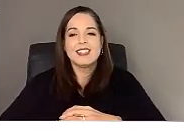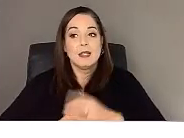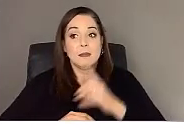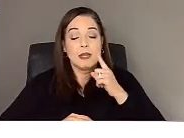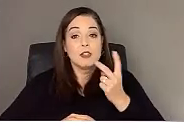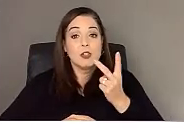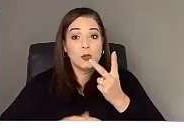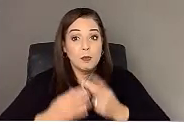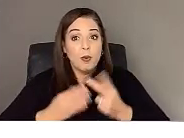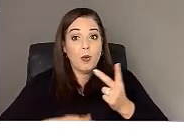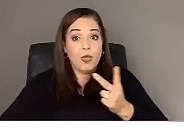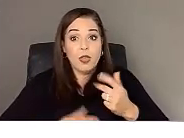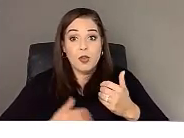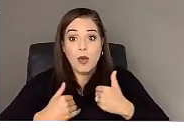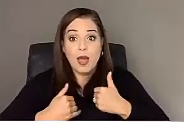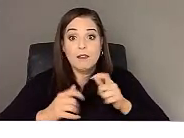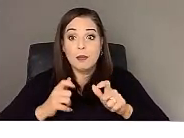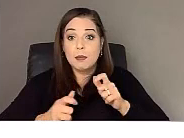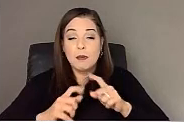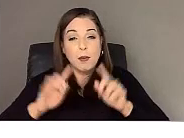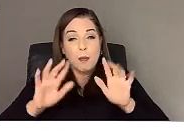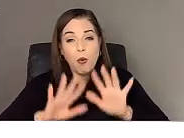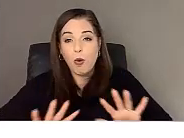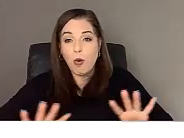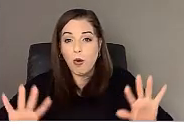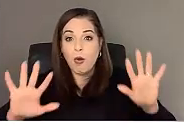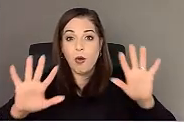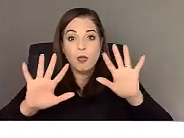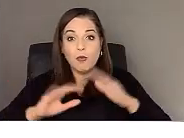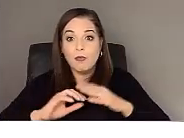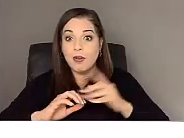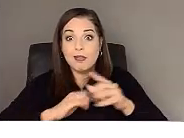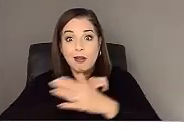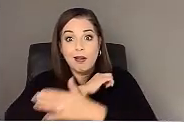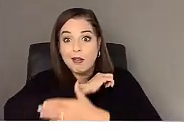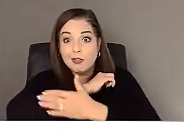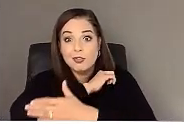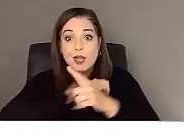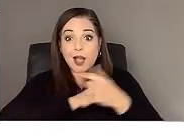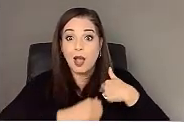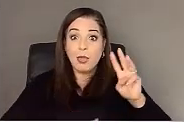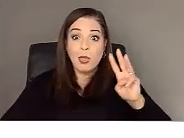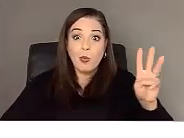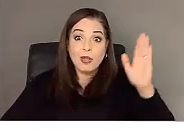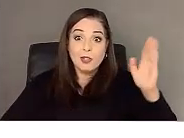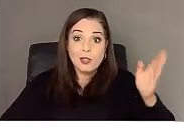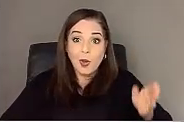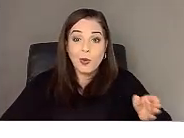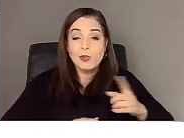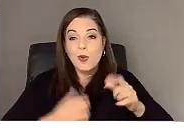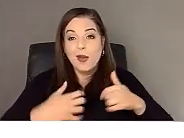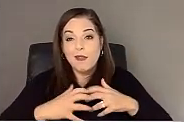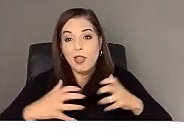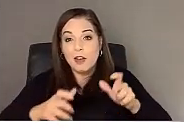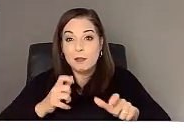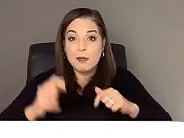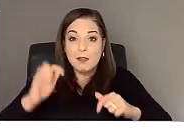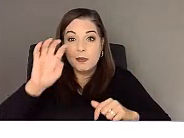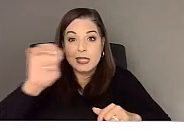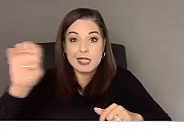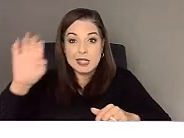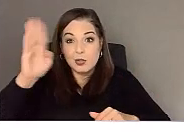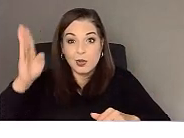having people, like I said, from all over the country, you know, I'm on the West coast. You have a lot of people from the East coast and, you know,